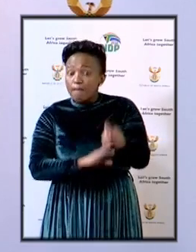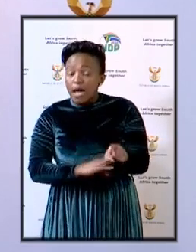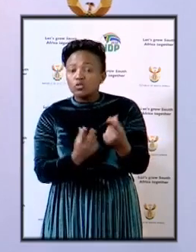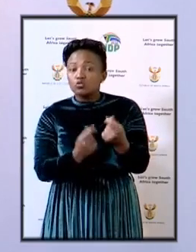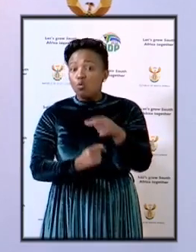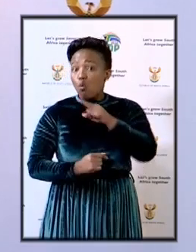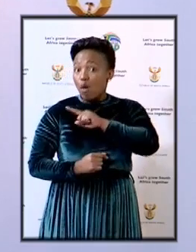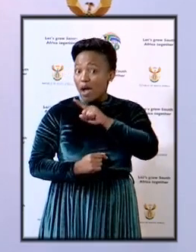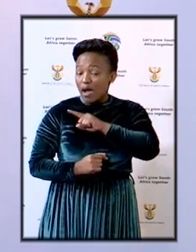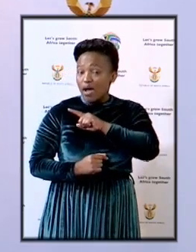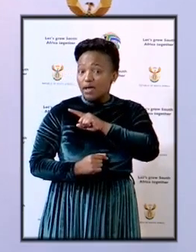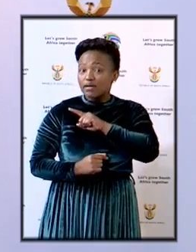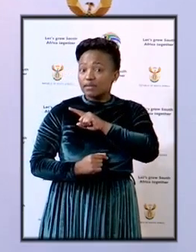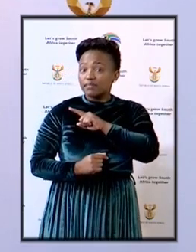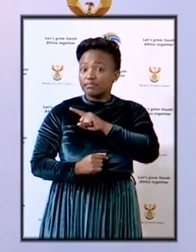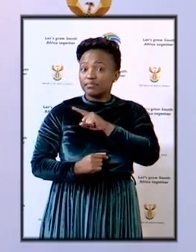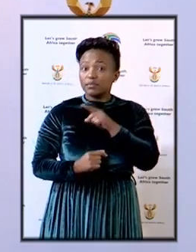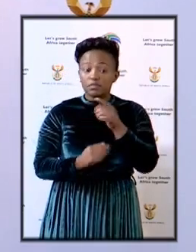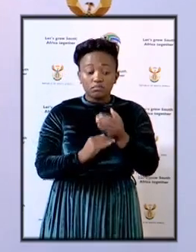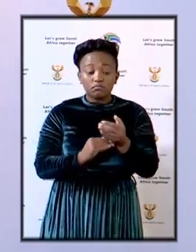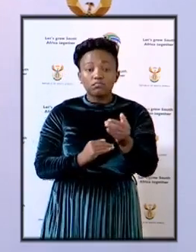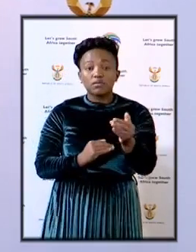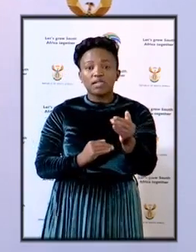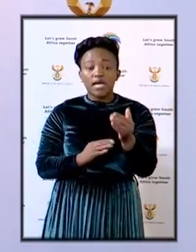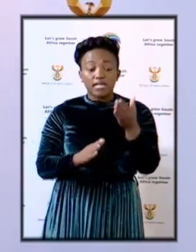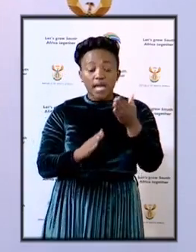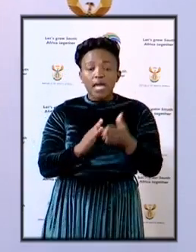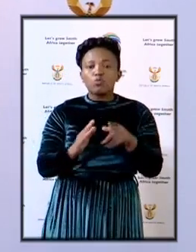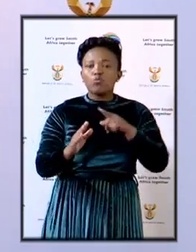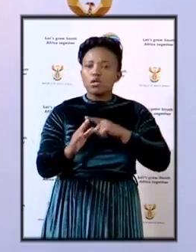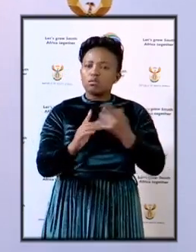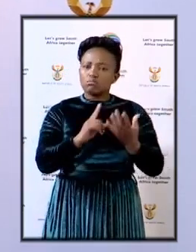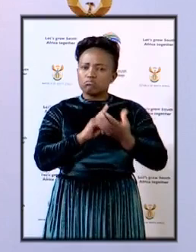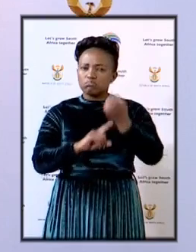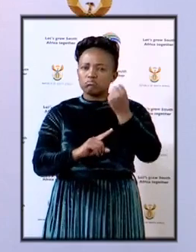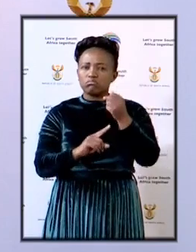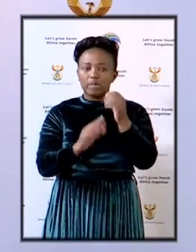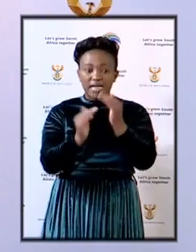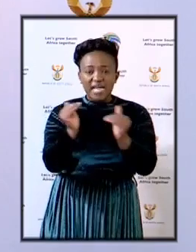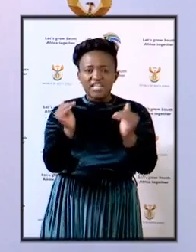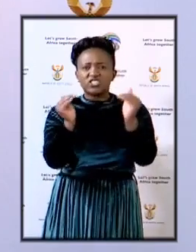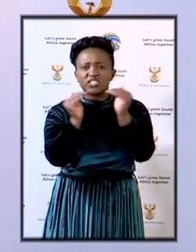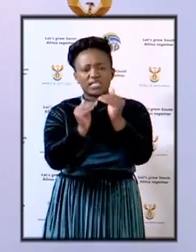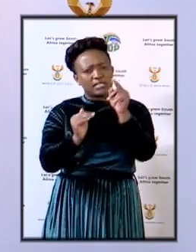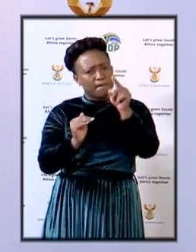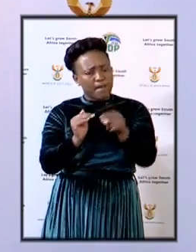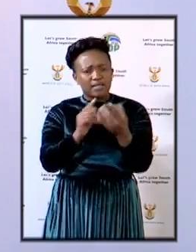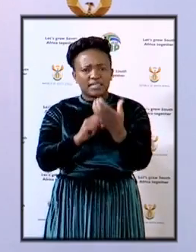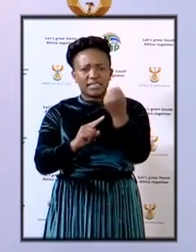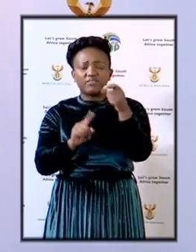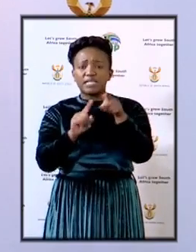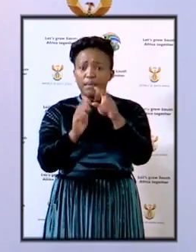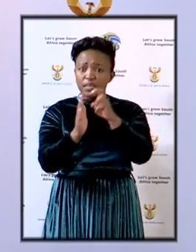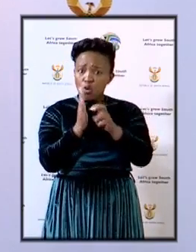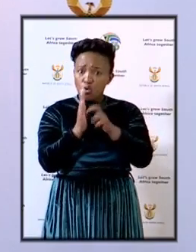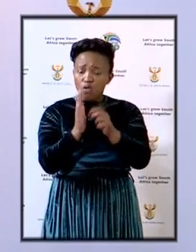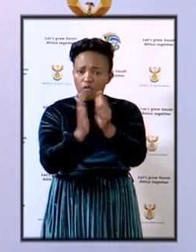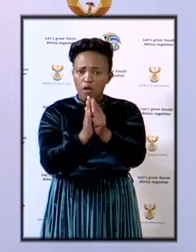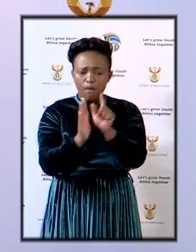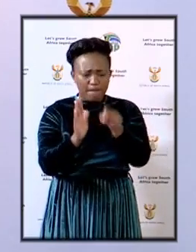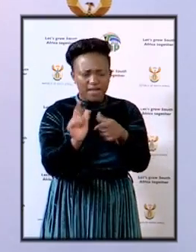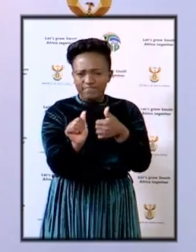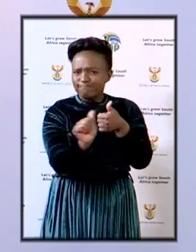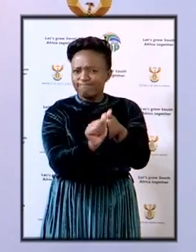in order to ensure that in the end, justice does prevail, and the rule of law prevails as well.